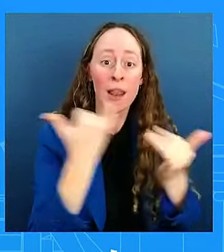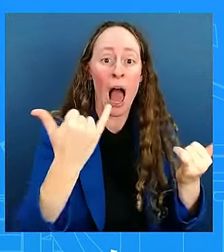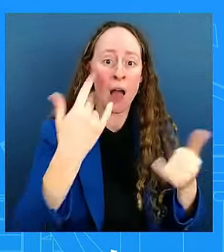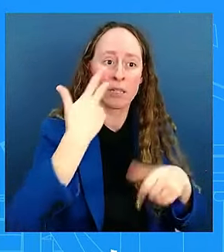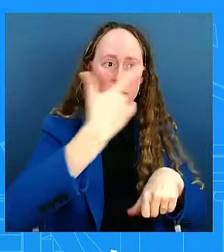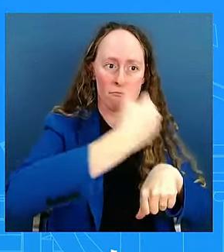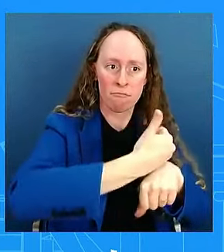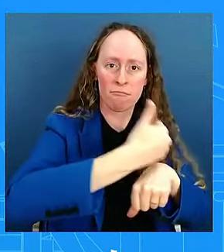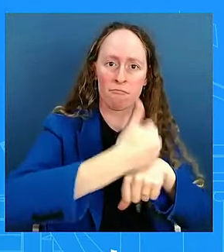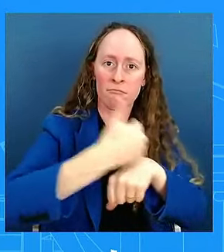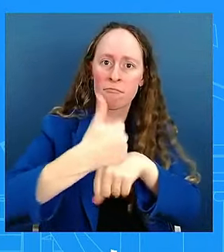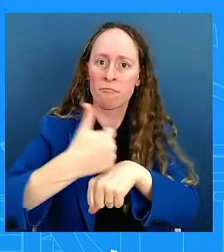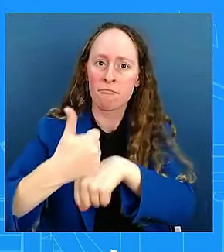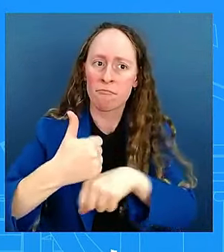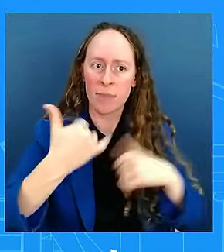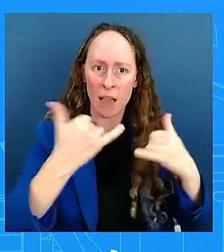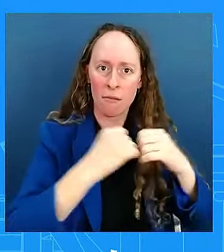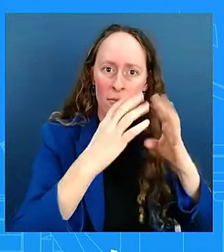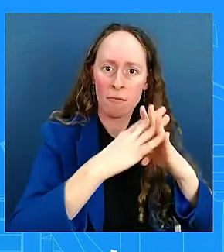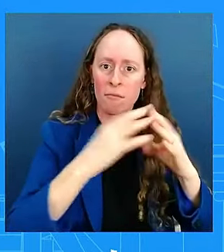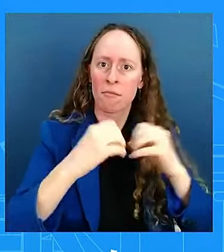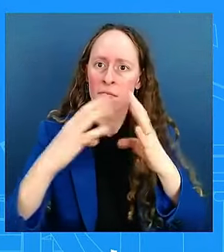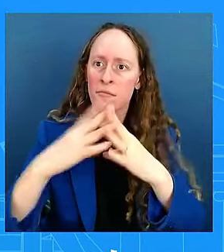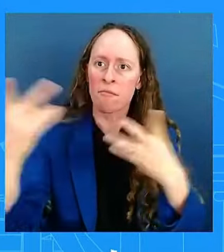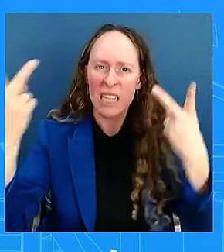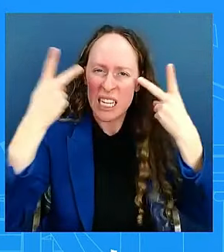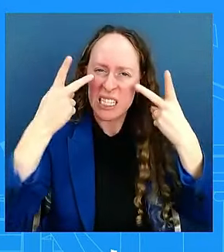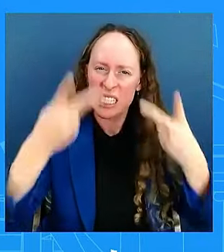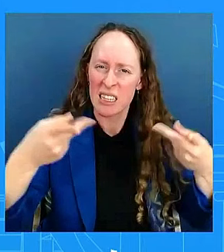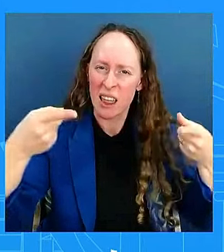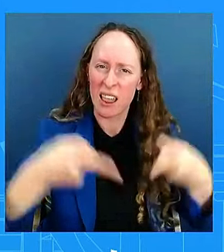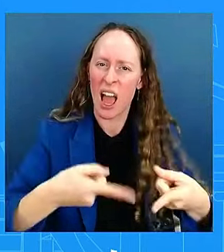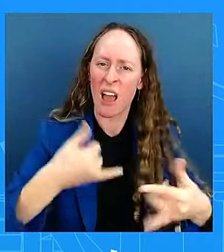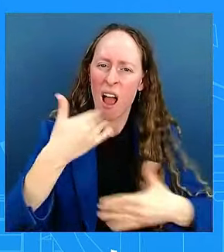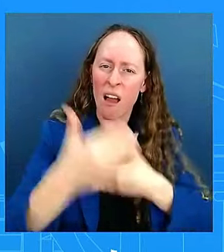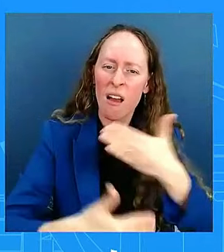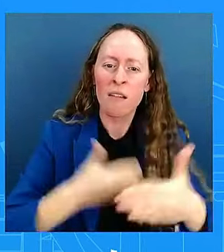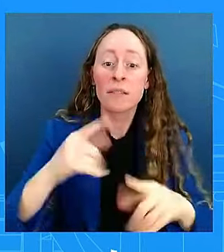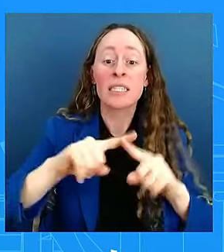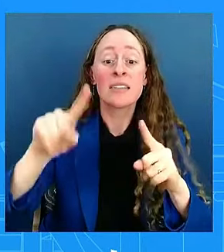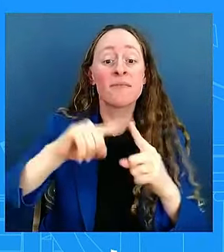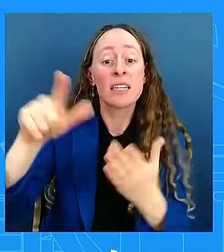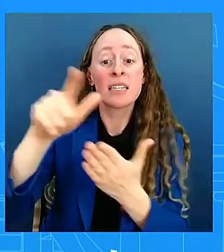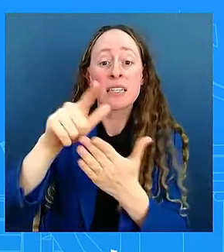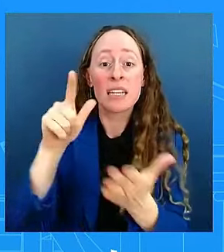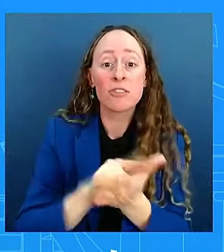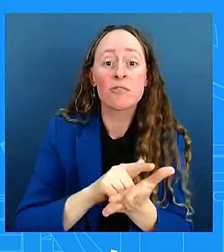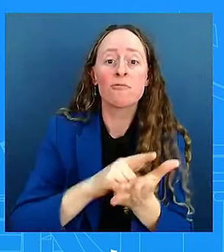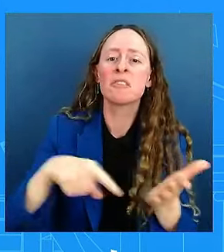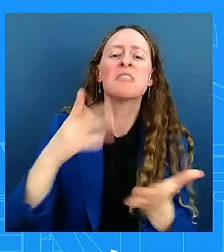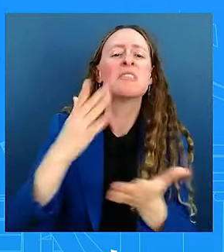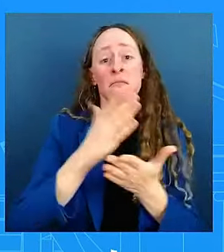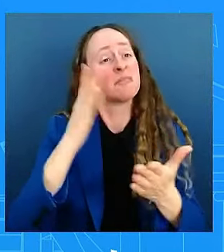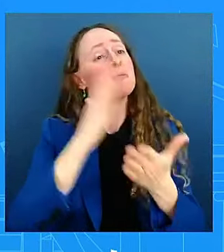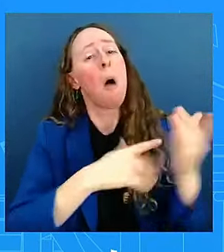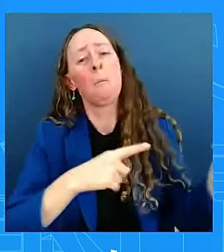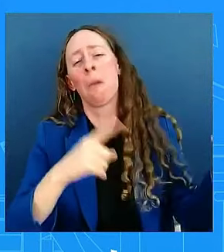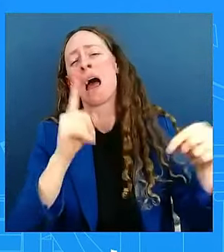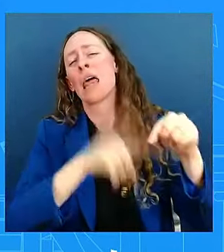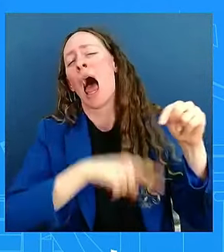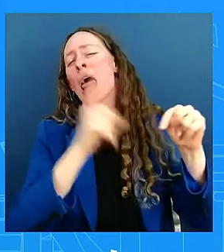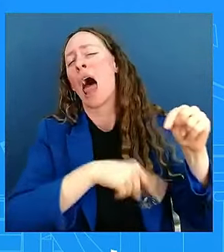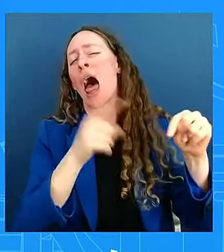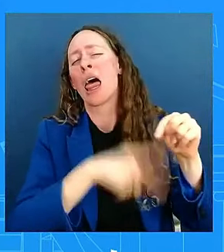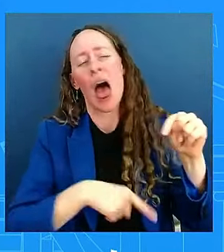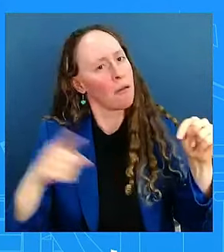including passage of the legislation, which we were told we could never pass. And so she's been and